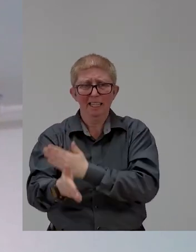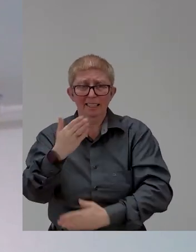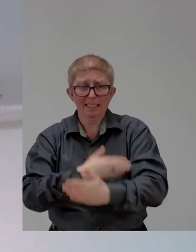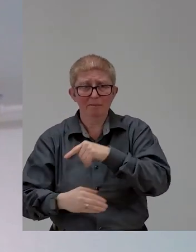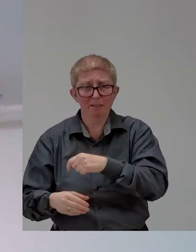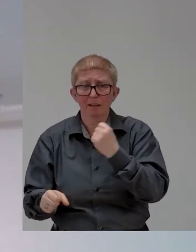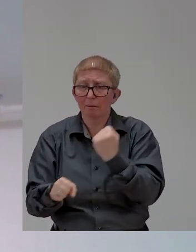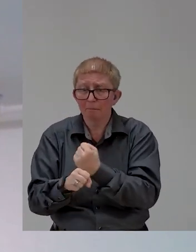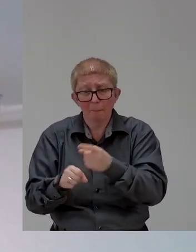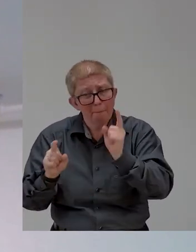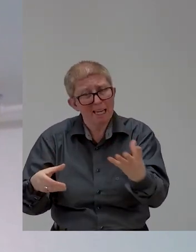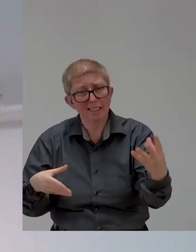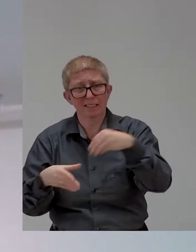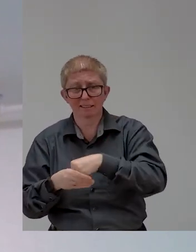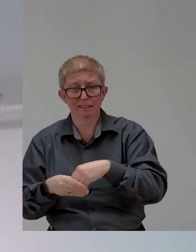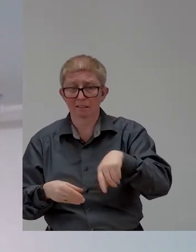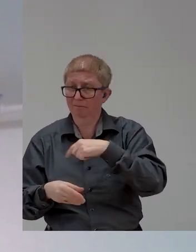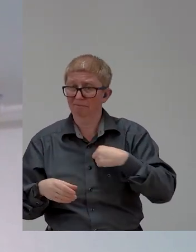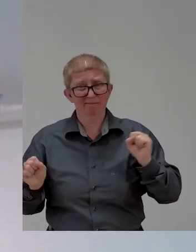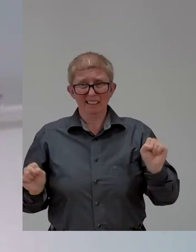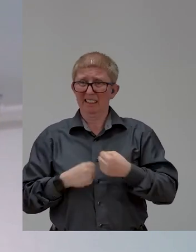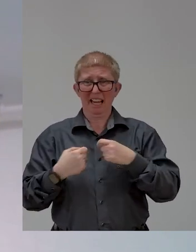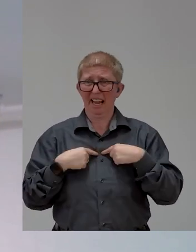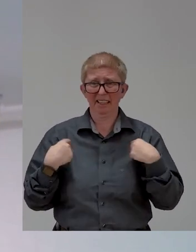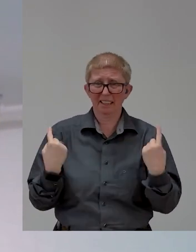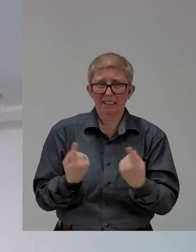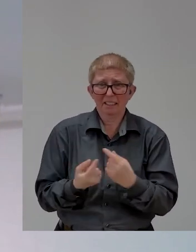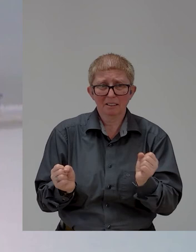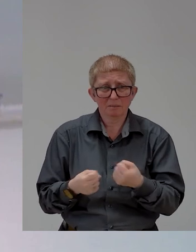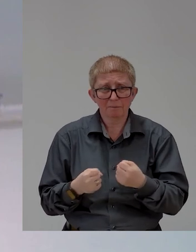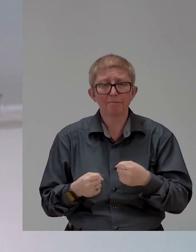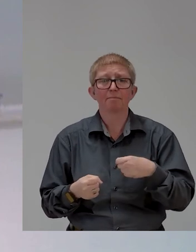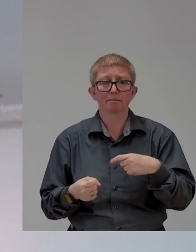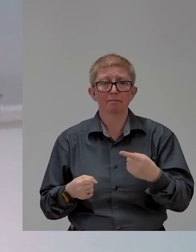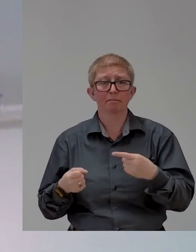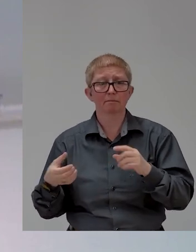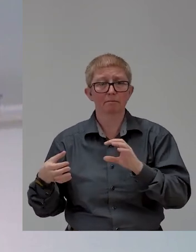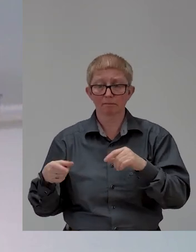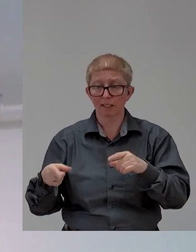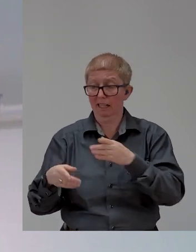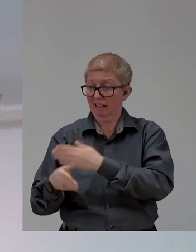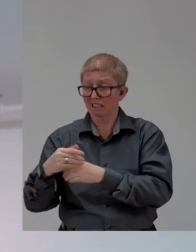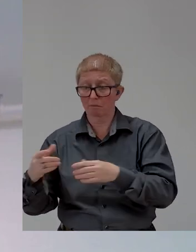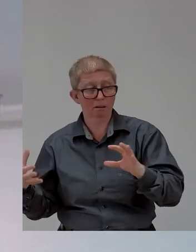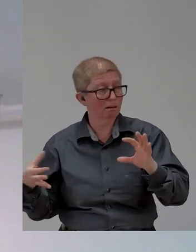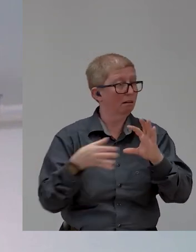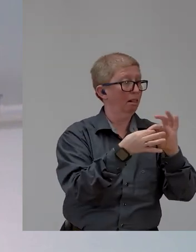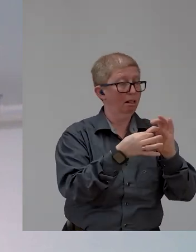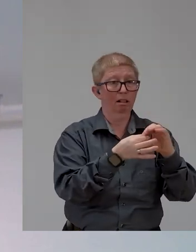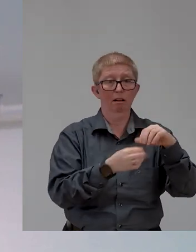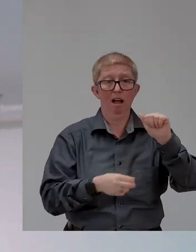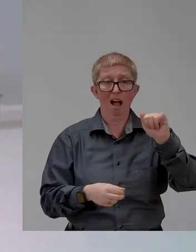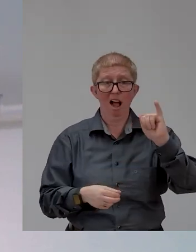don't get disability included in the AI agenda, if we don't get it included into the business and human rights treatment,